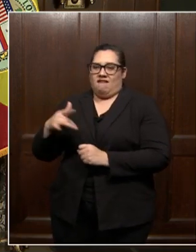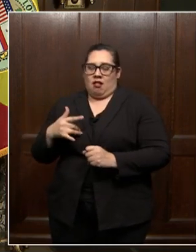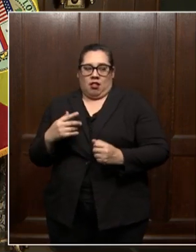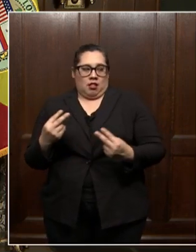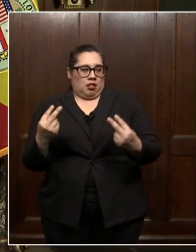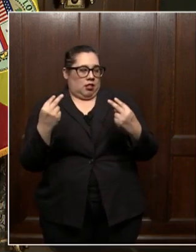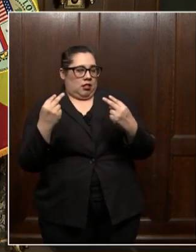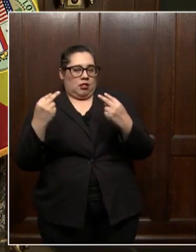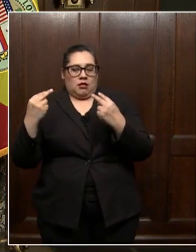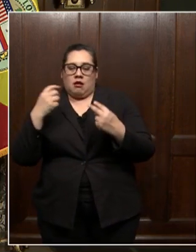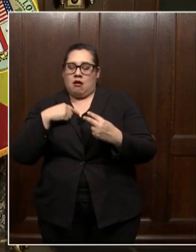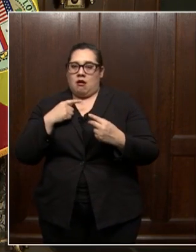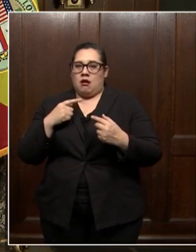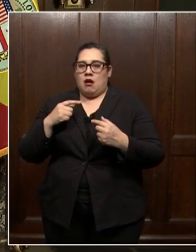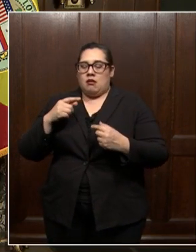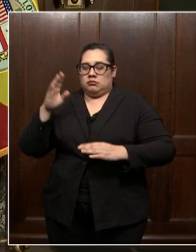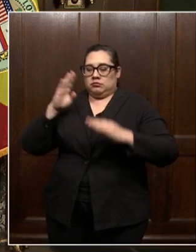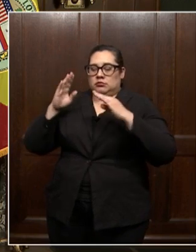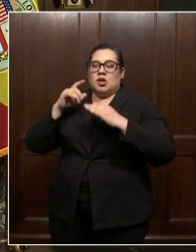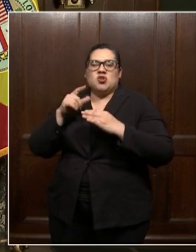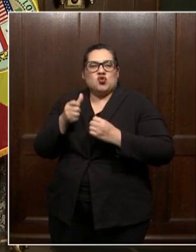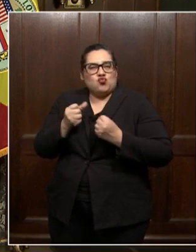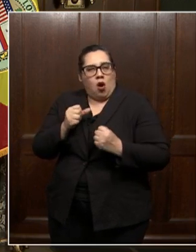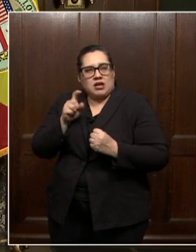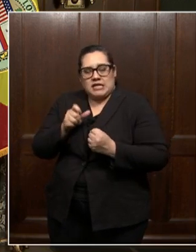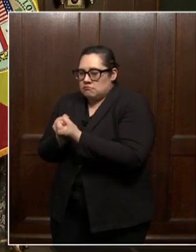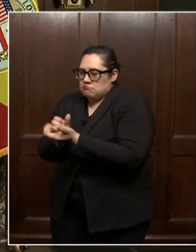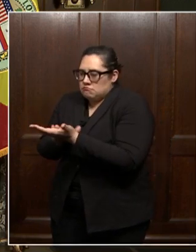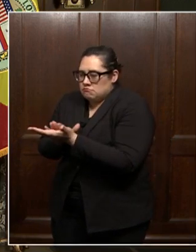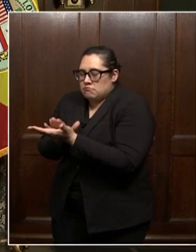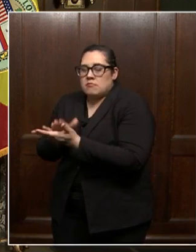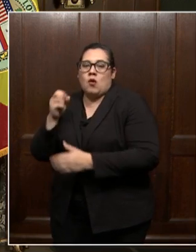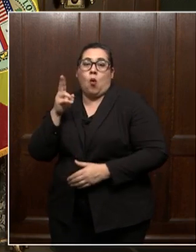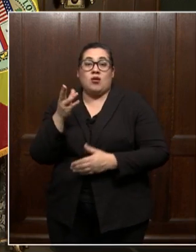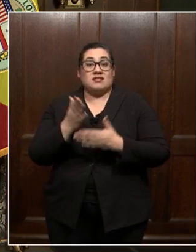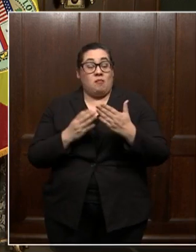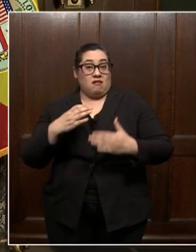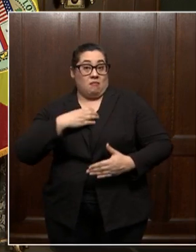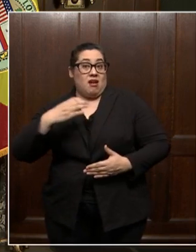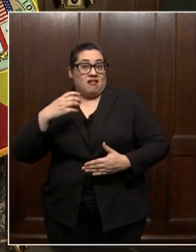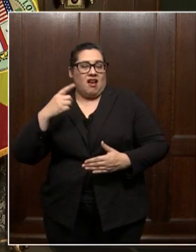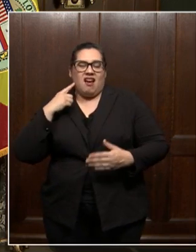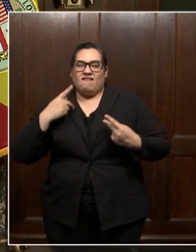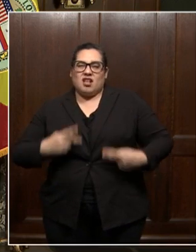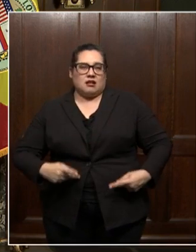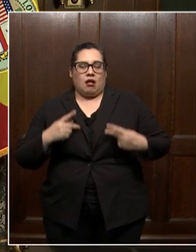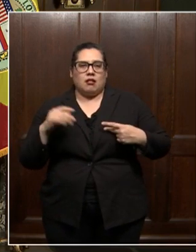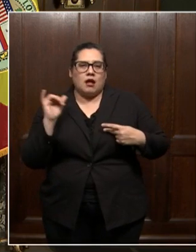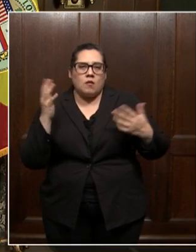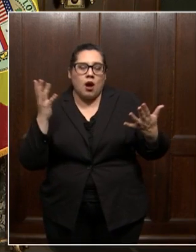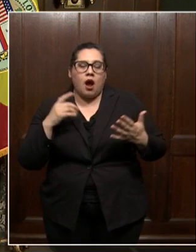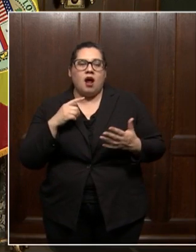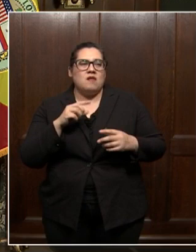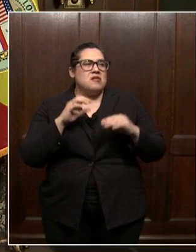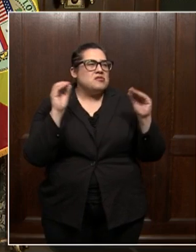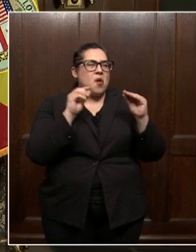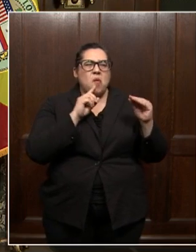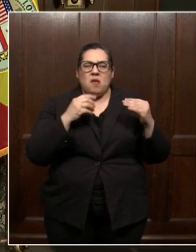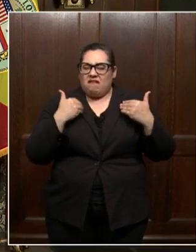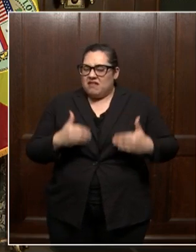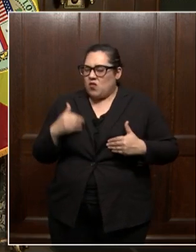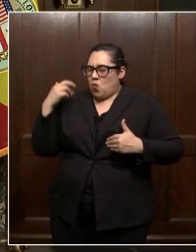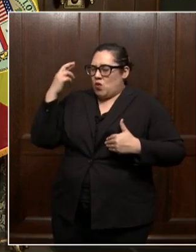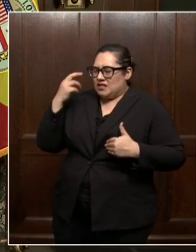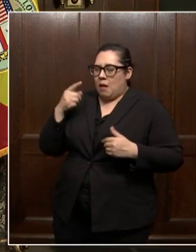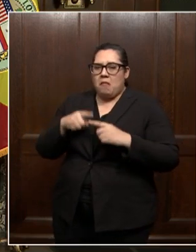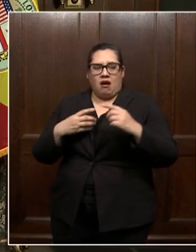-conscious. A strong need for reassurance. Some of the complaints, just physical complaints, when there's really no physical basis